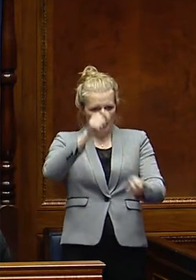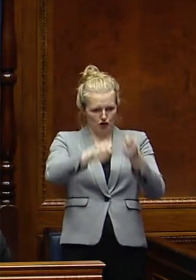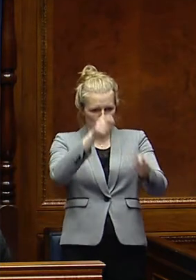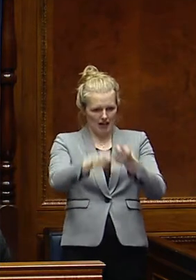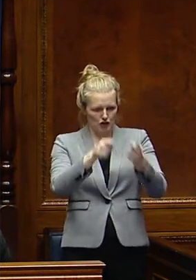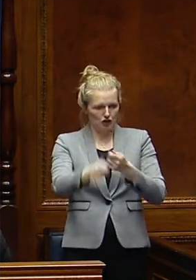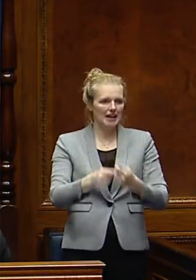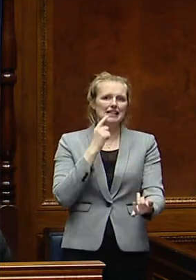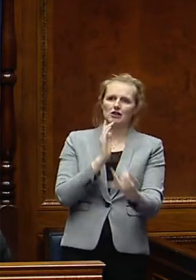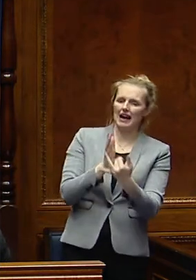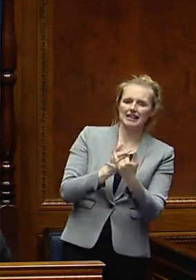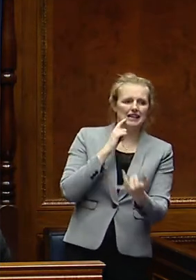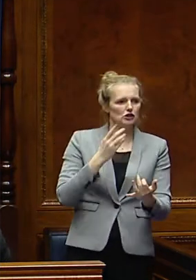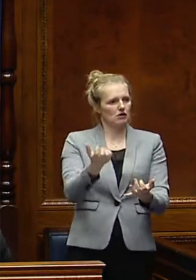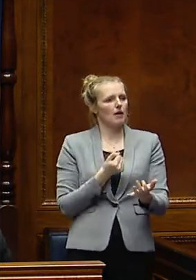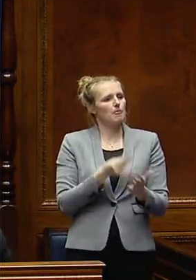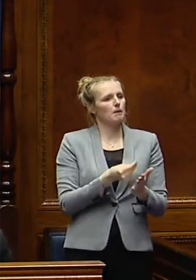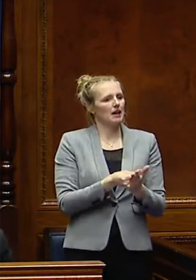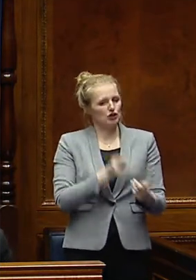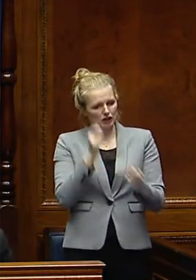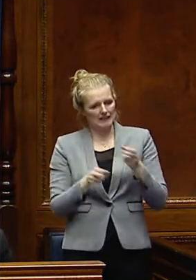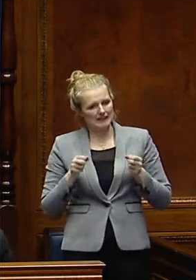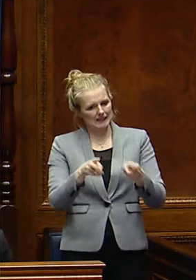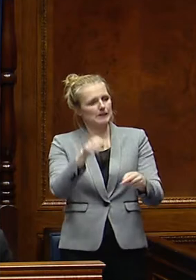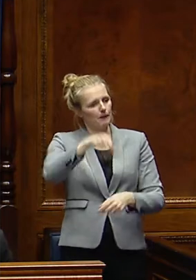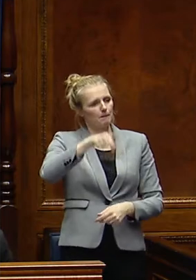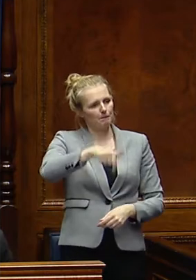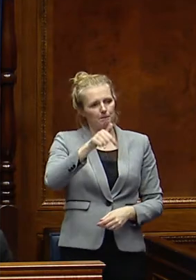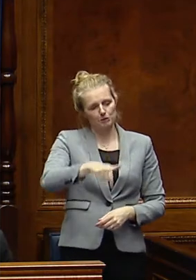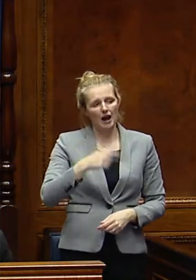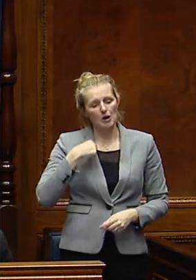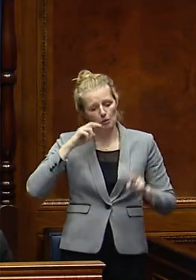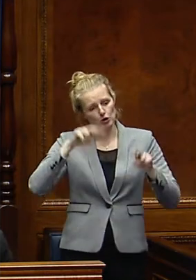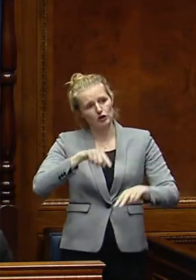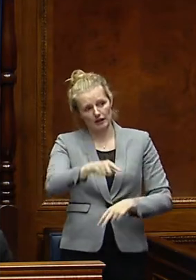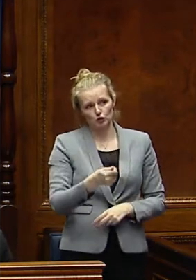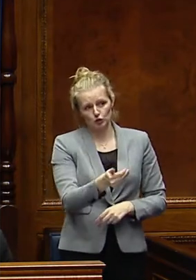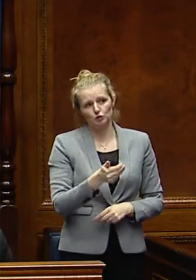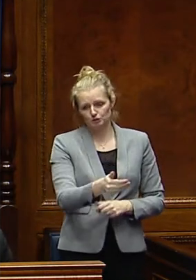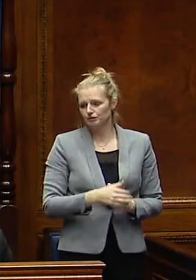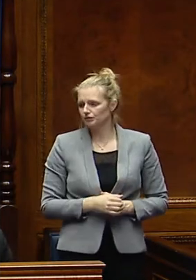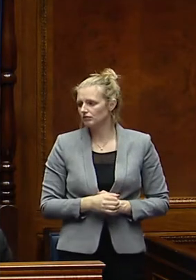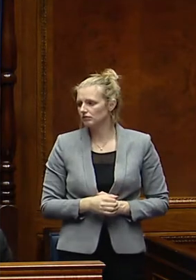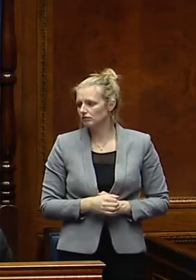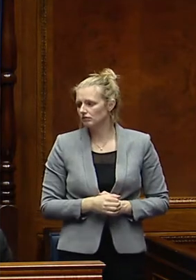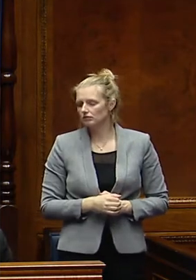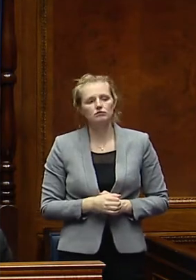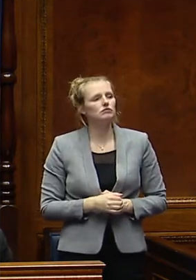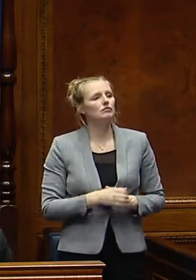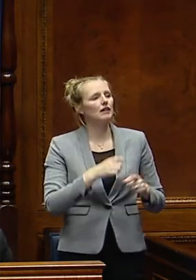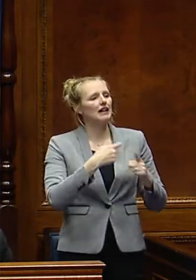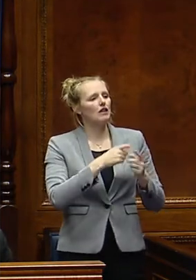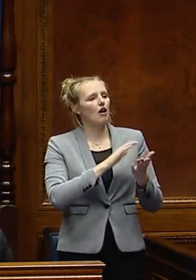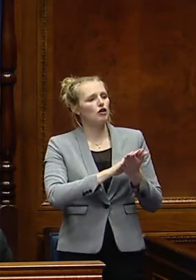and also to receive the support when they need it. So I will be looking at this issue in the coming weeks. I call Cive Archibald.